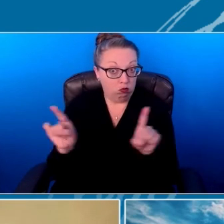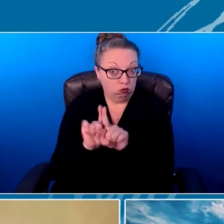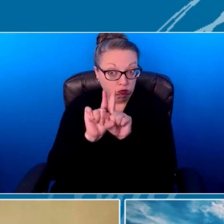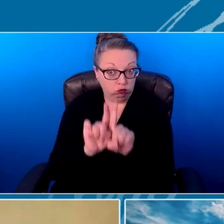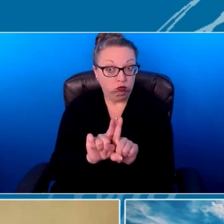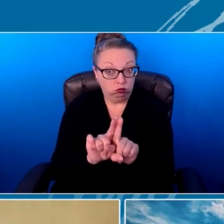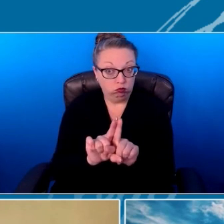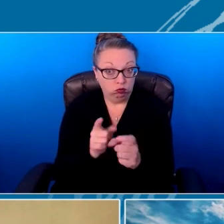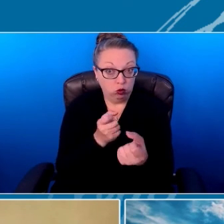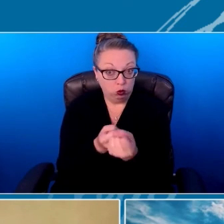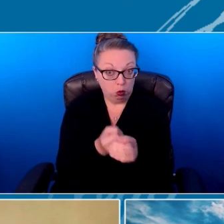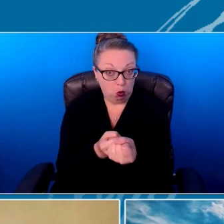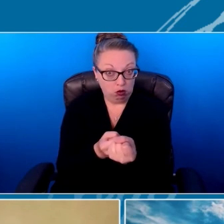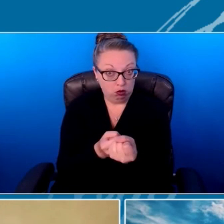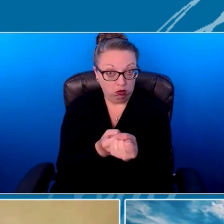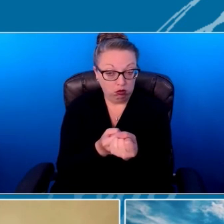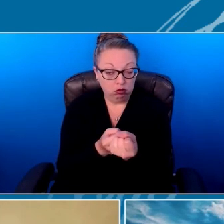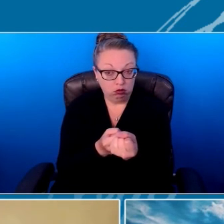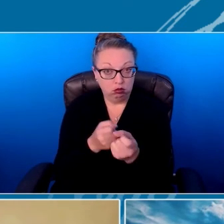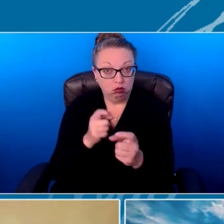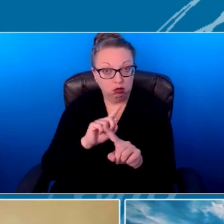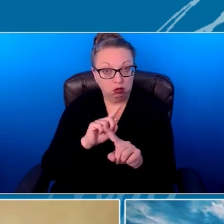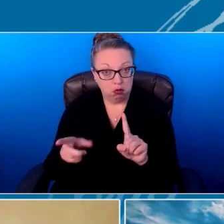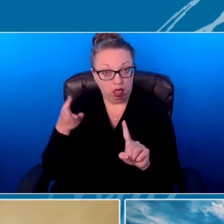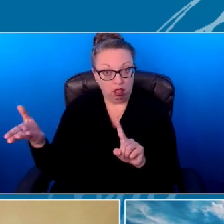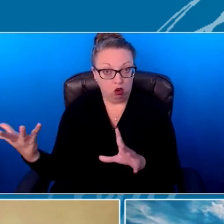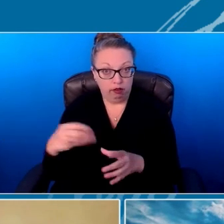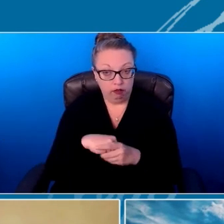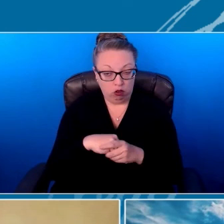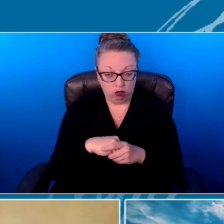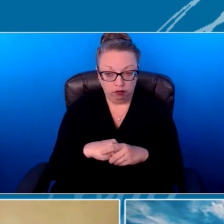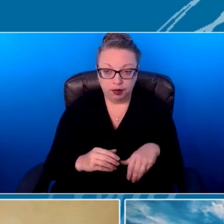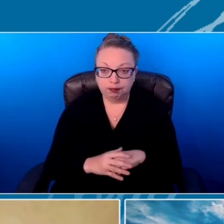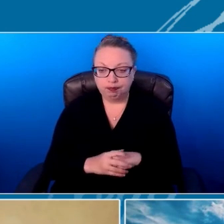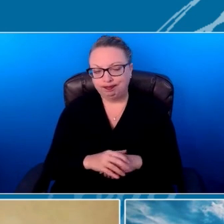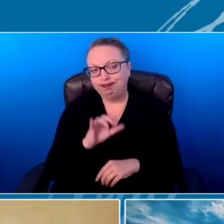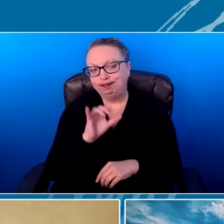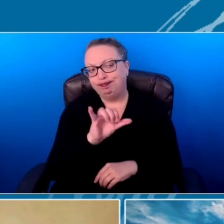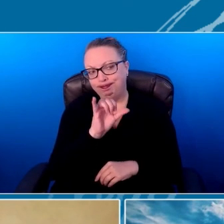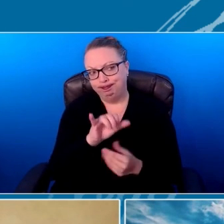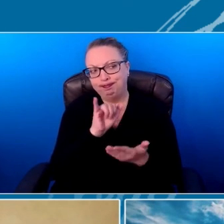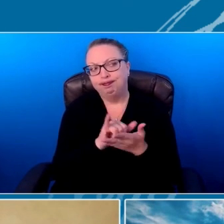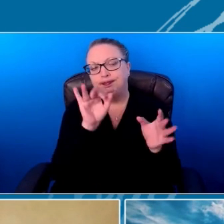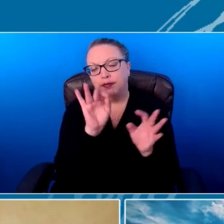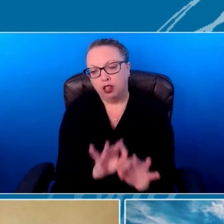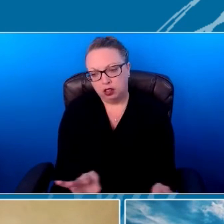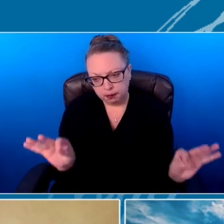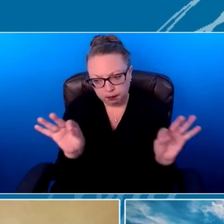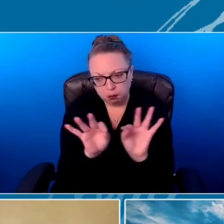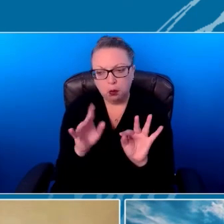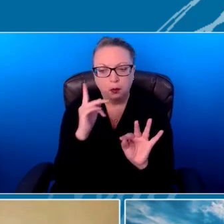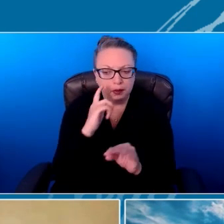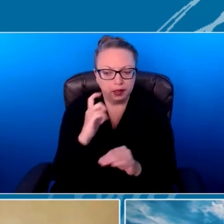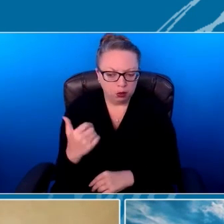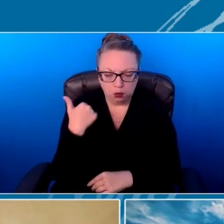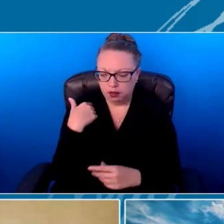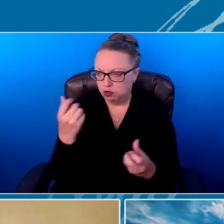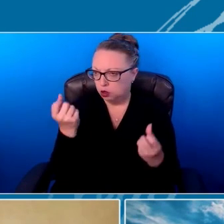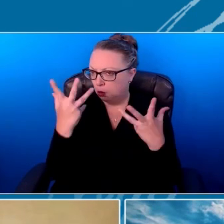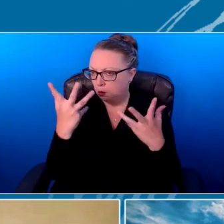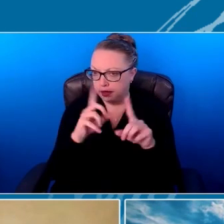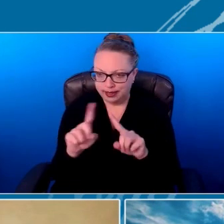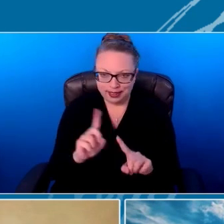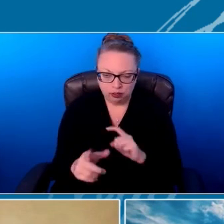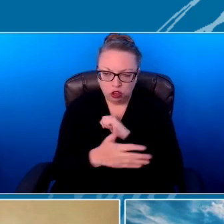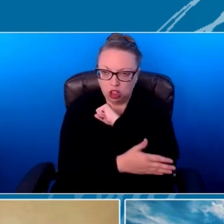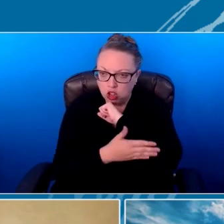them in it. Yes, absolutely. I think that's really important too, given that we have so many different countries